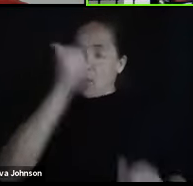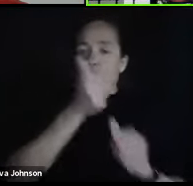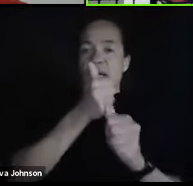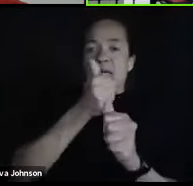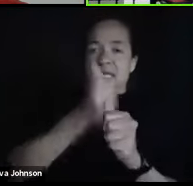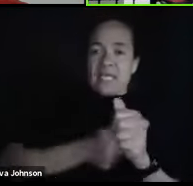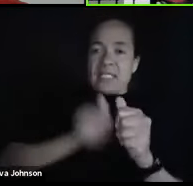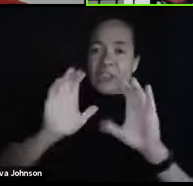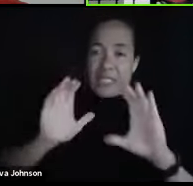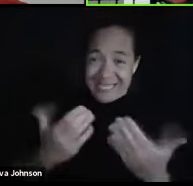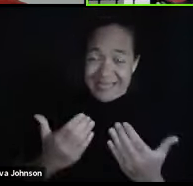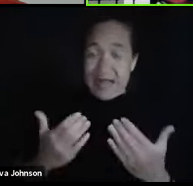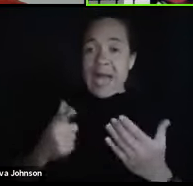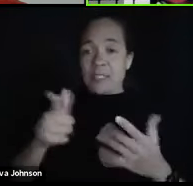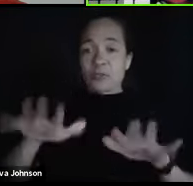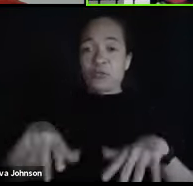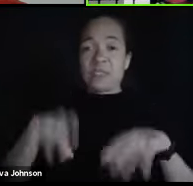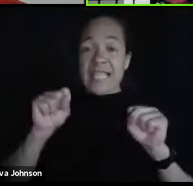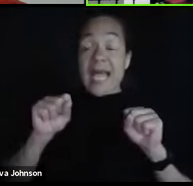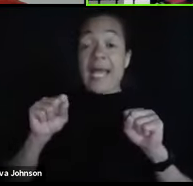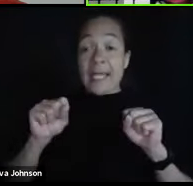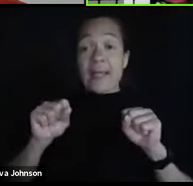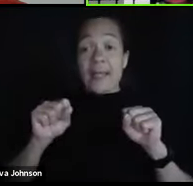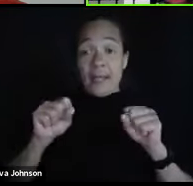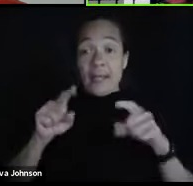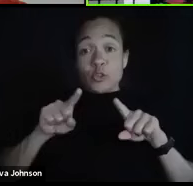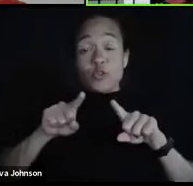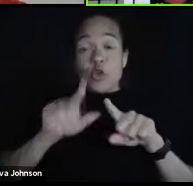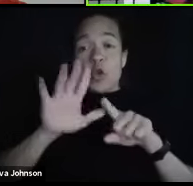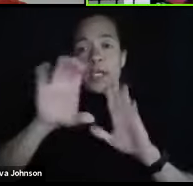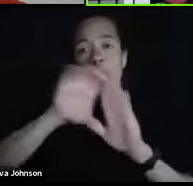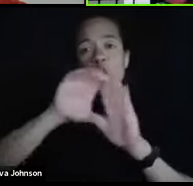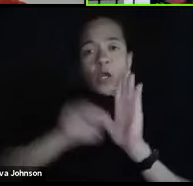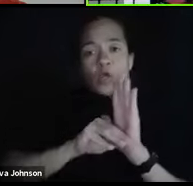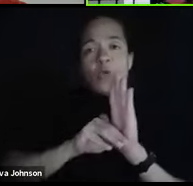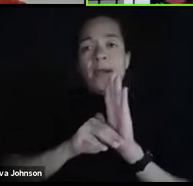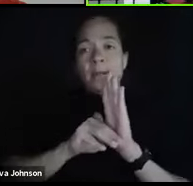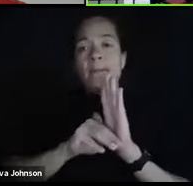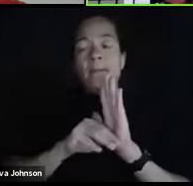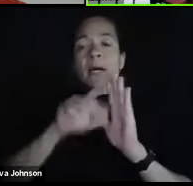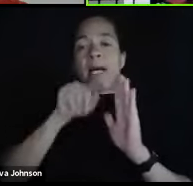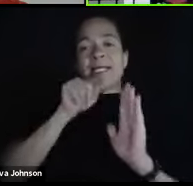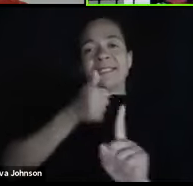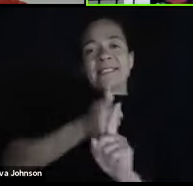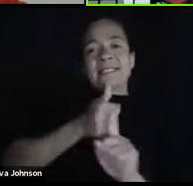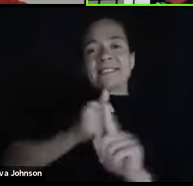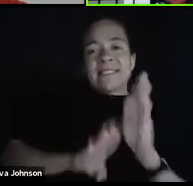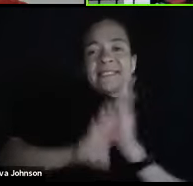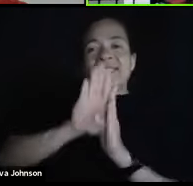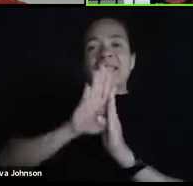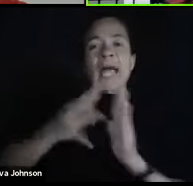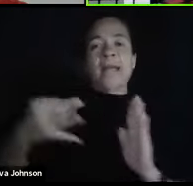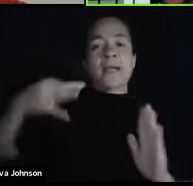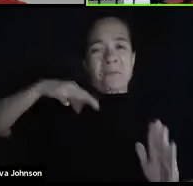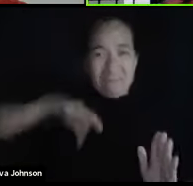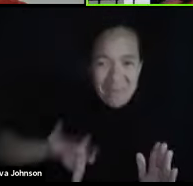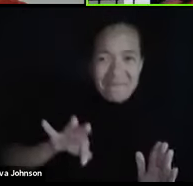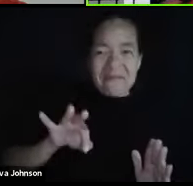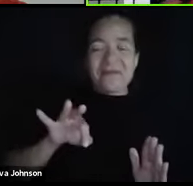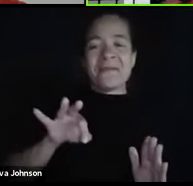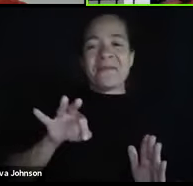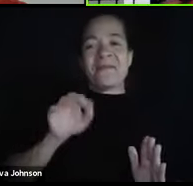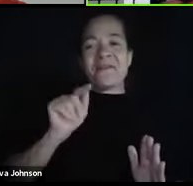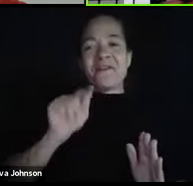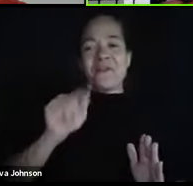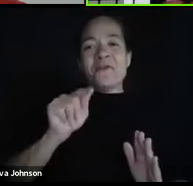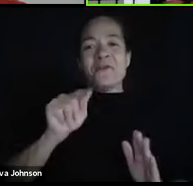that you take in this curriculum is going to, it's designed to be helpful in with you getting